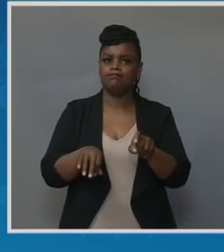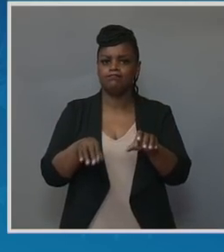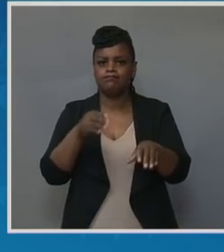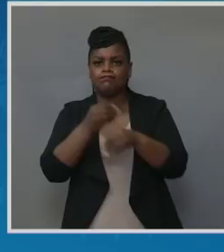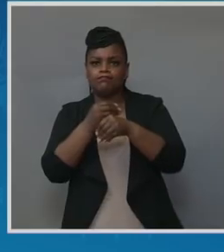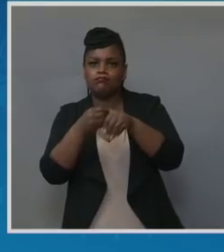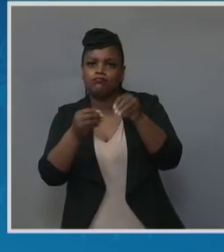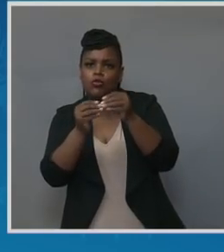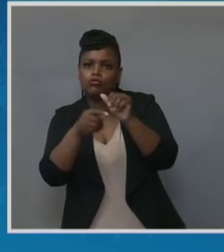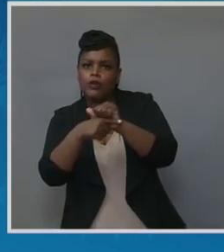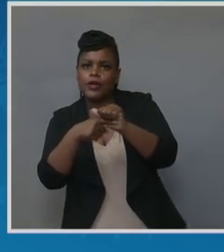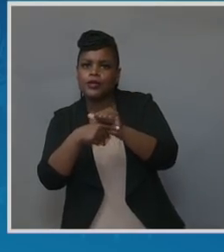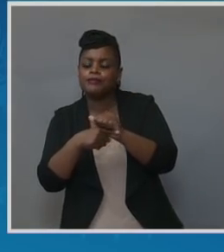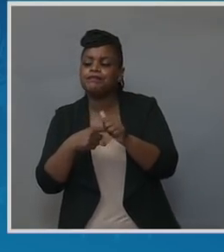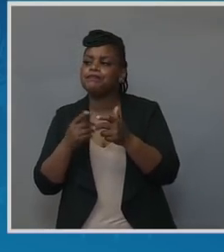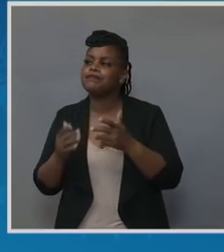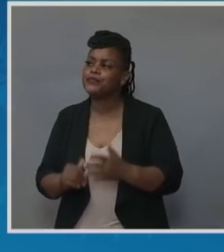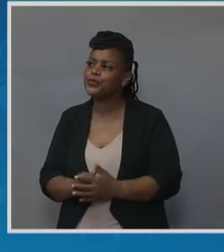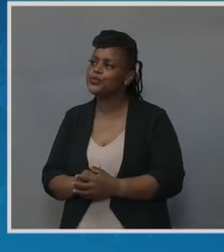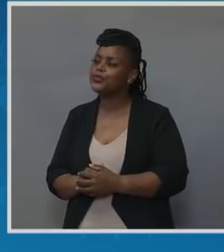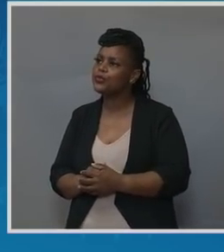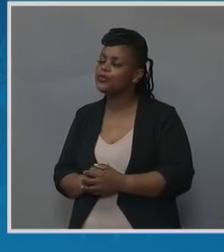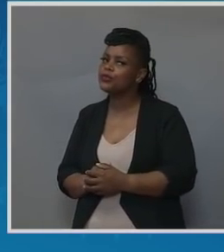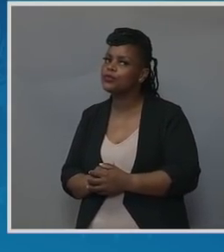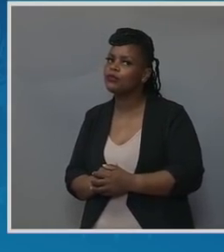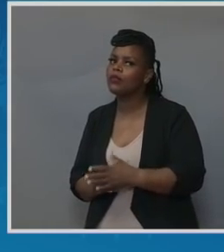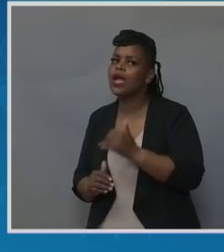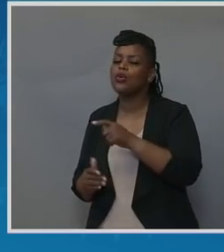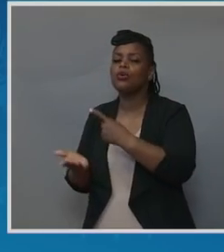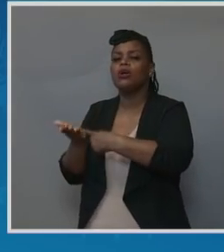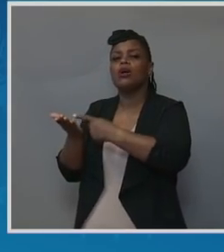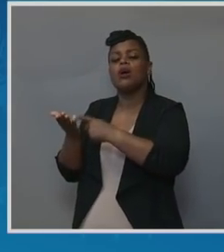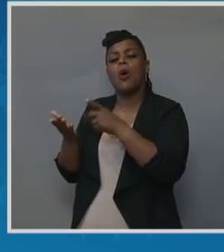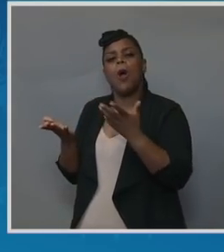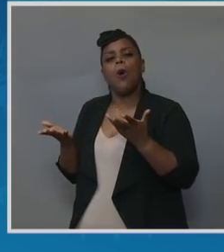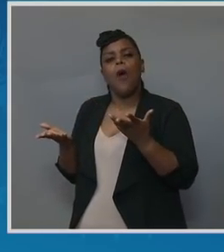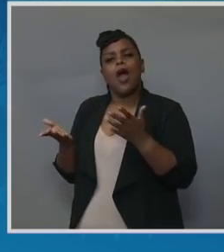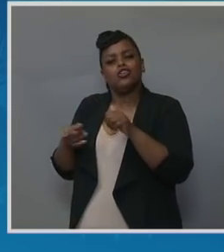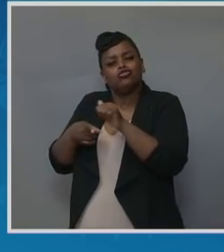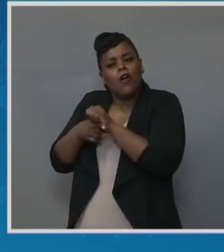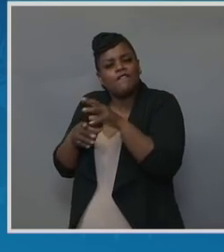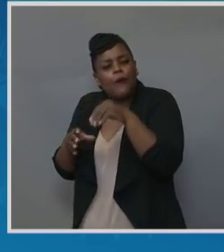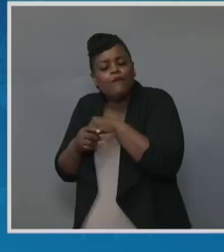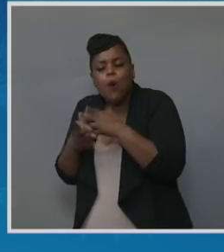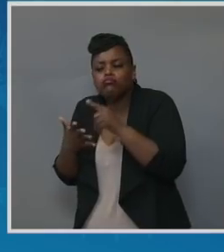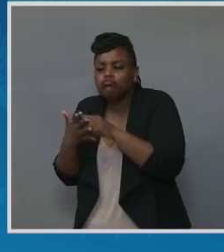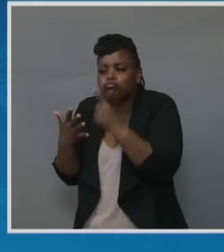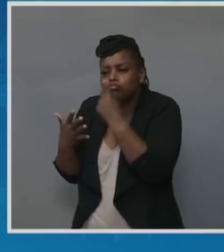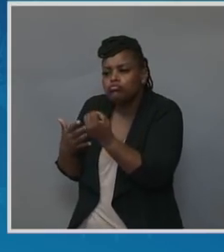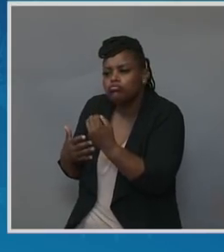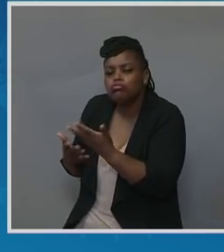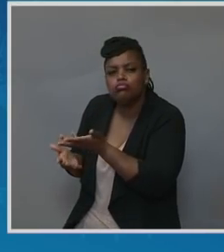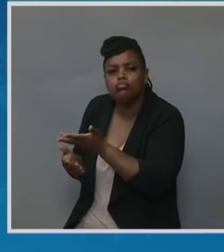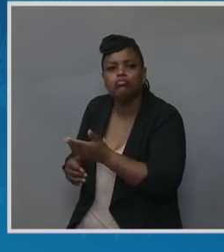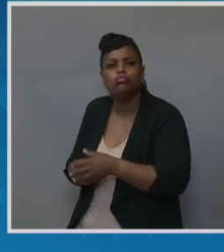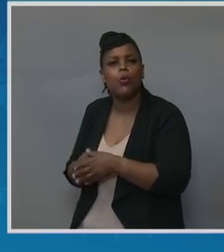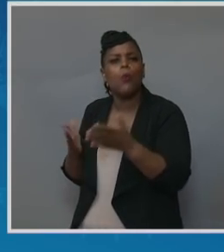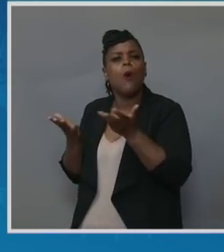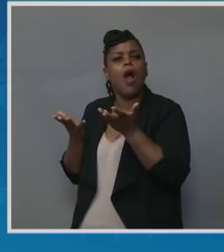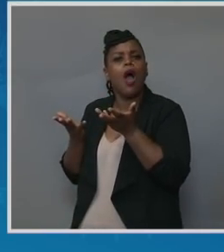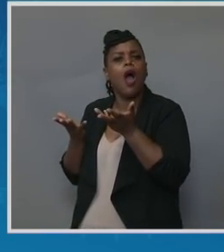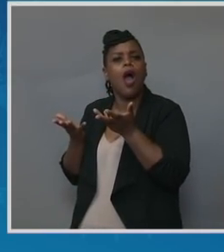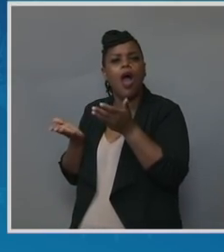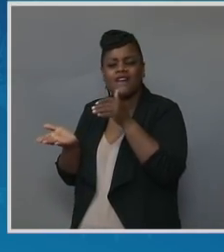Dr. Yes, absolutely. But can you talk a little bit about what the training involves? Like, what are, let's start with just physicians. What are physicians taught